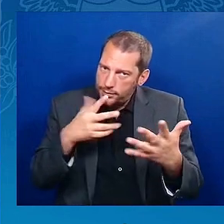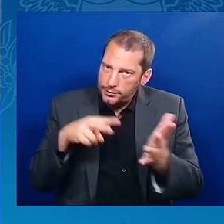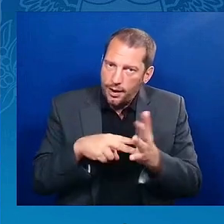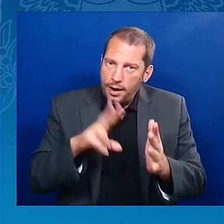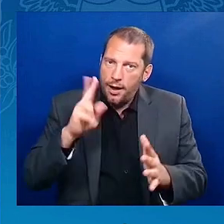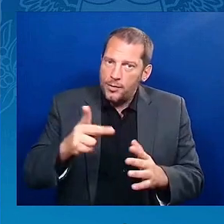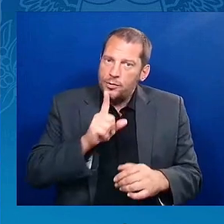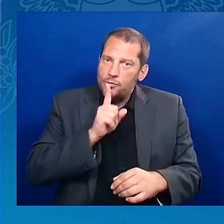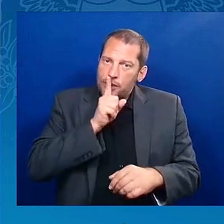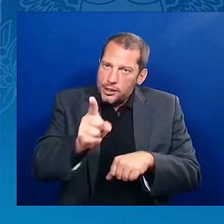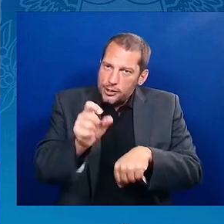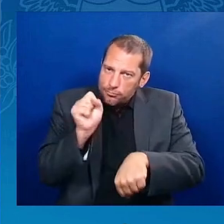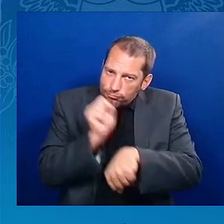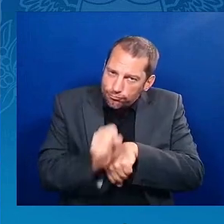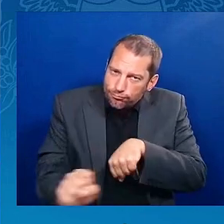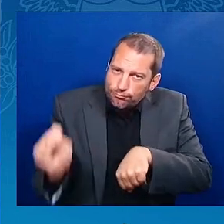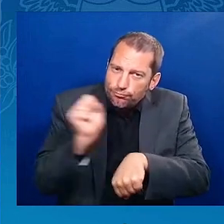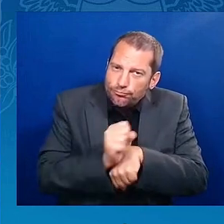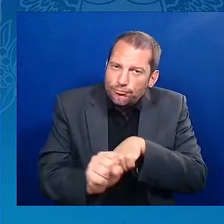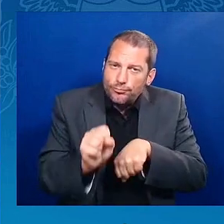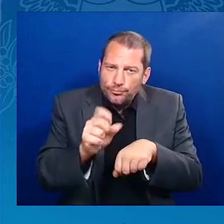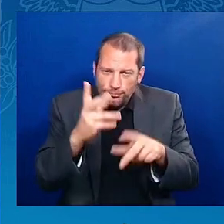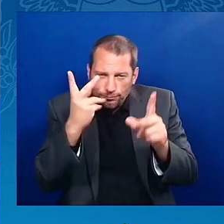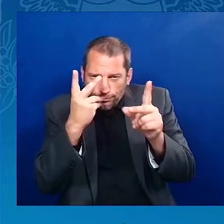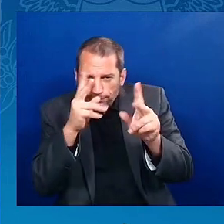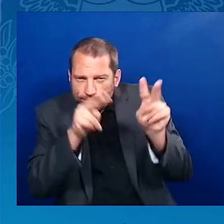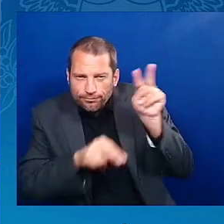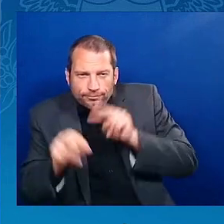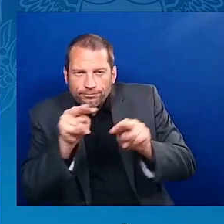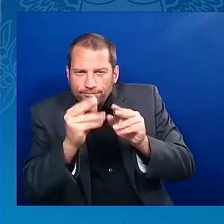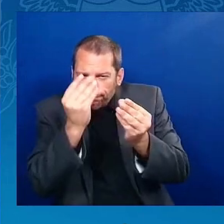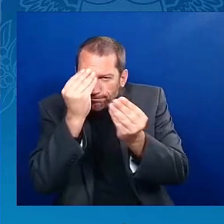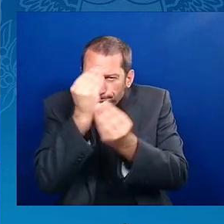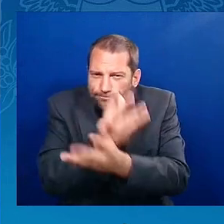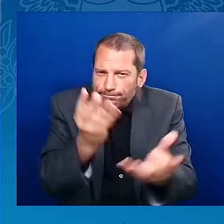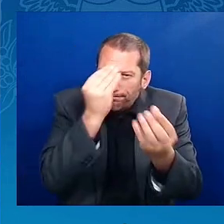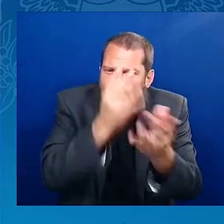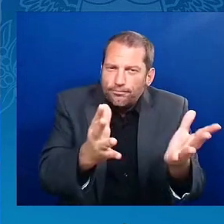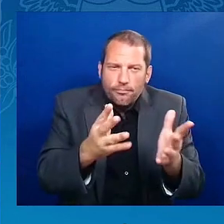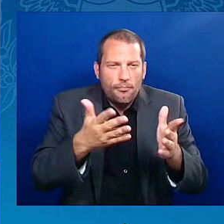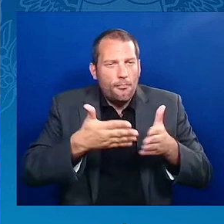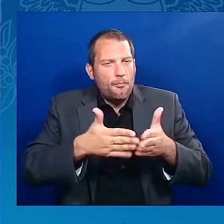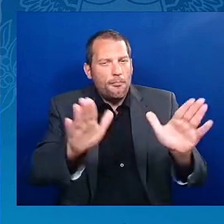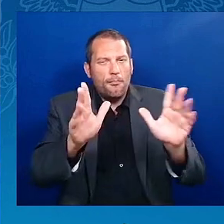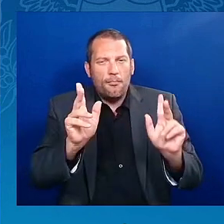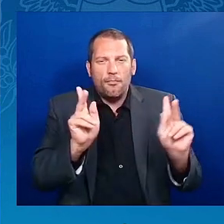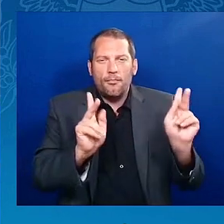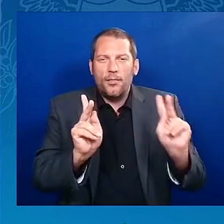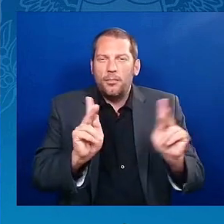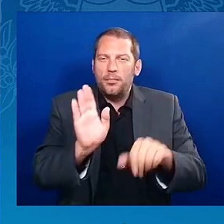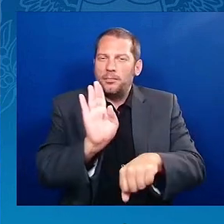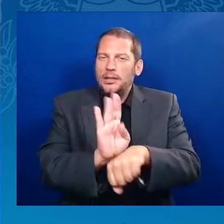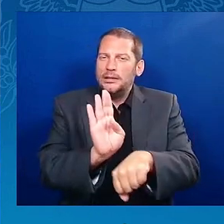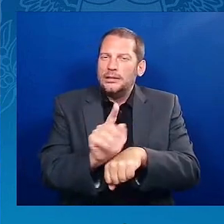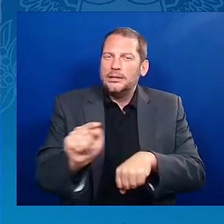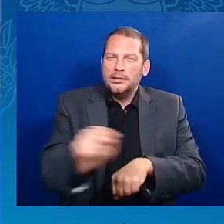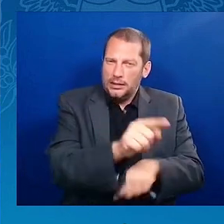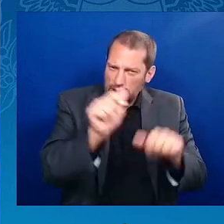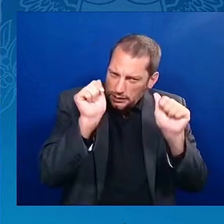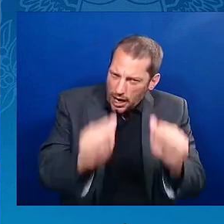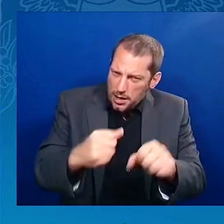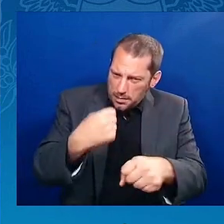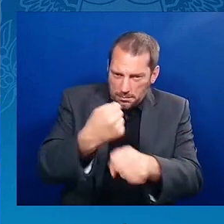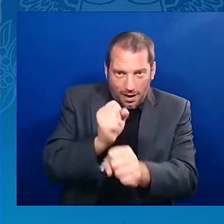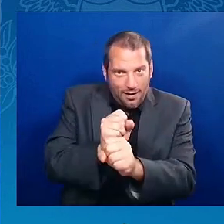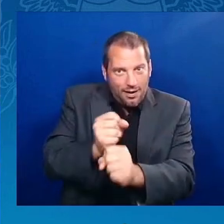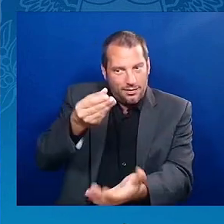all. Her integrity and unwavering commitment, her approach and ability to view through an equitable lens, and her